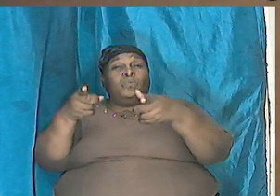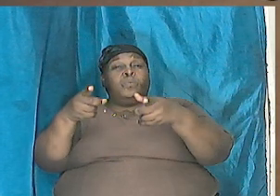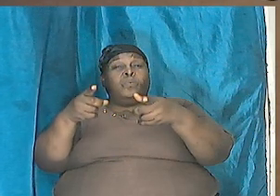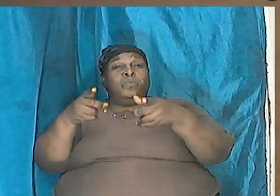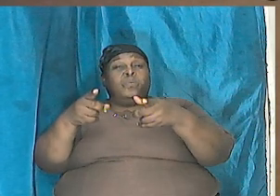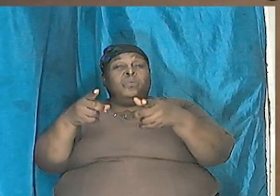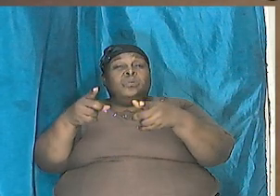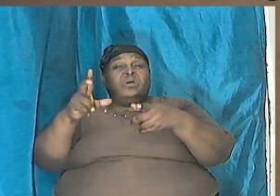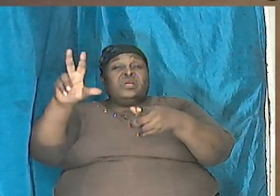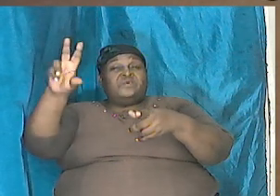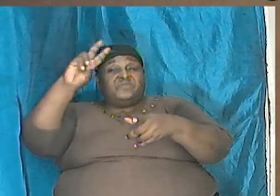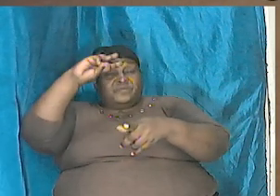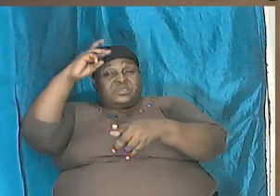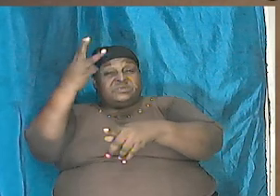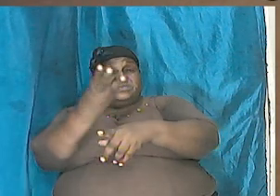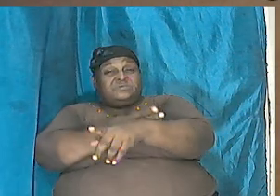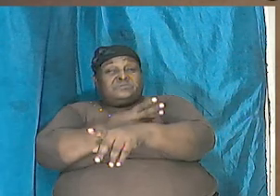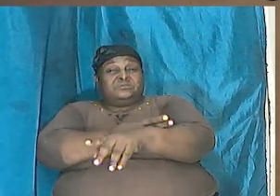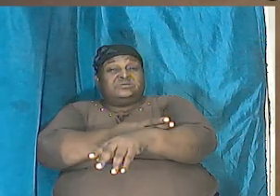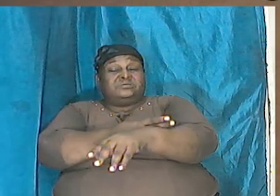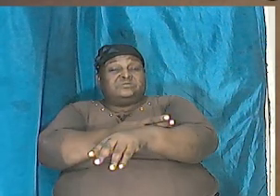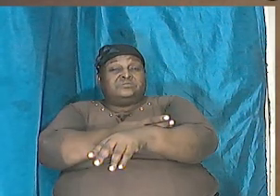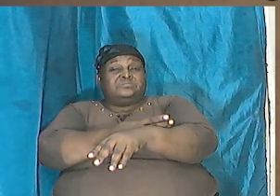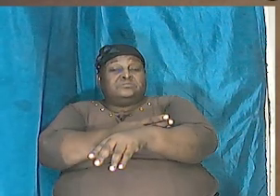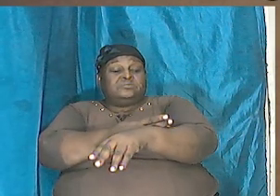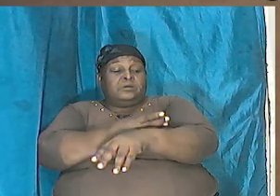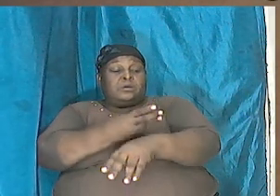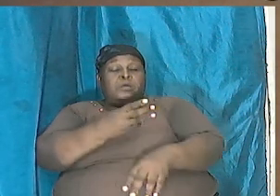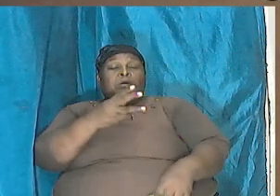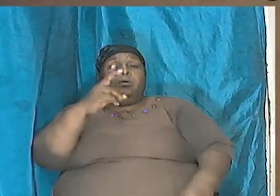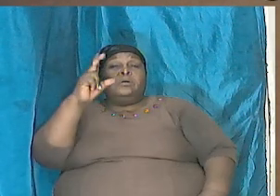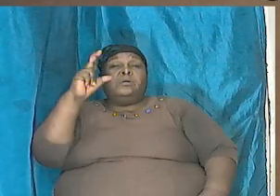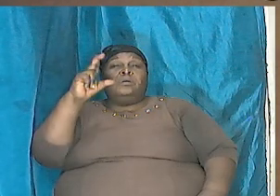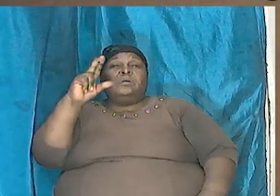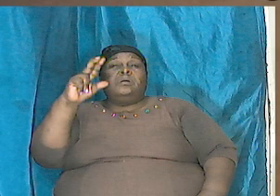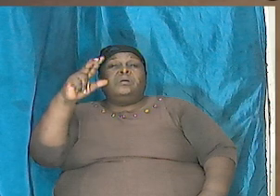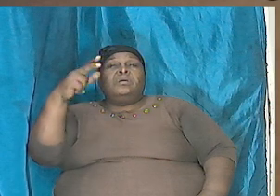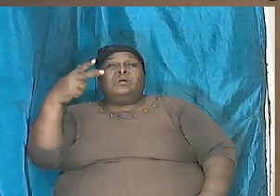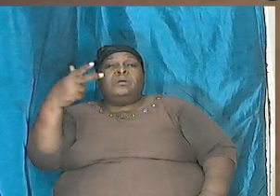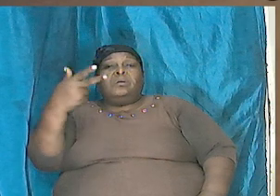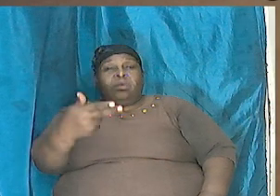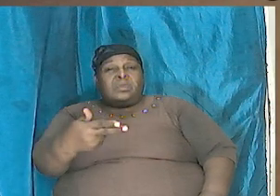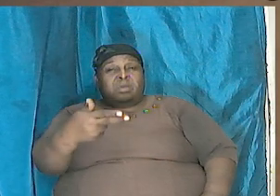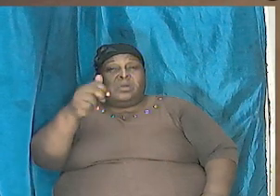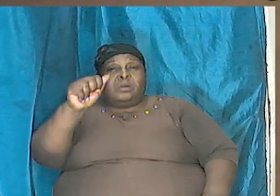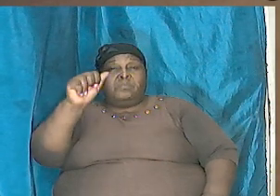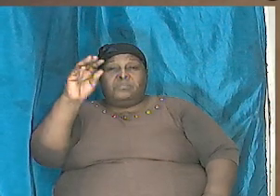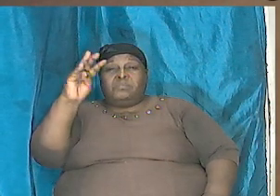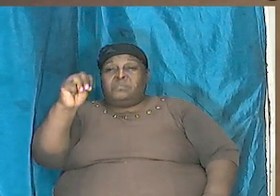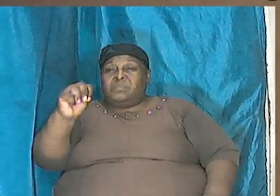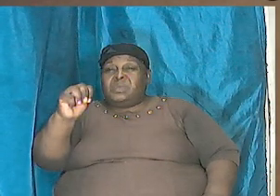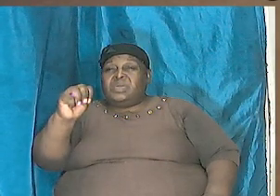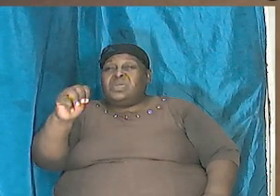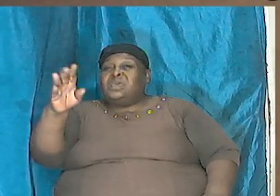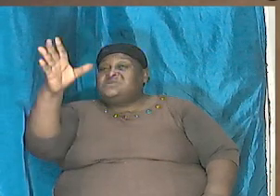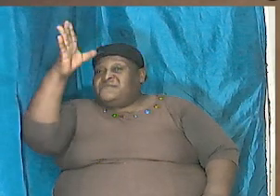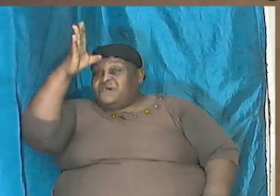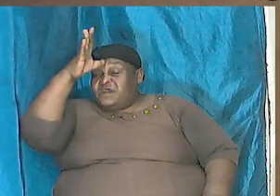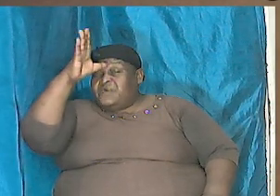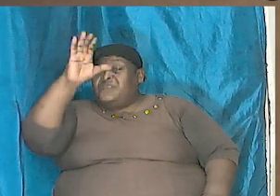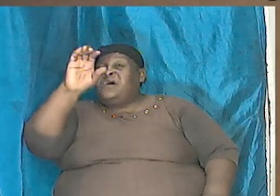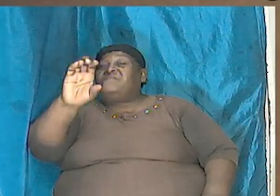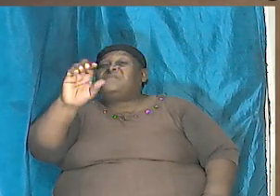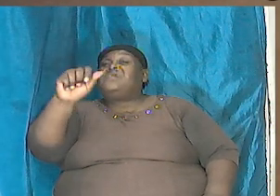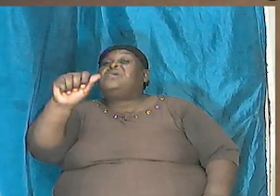Ham and Japheth and Ham is the father of Canaan note that we will come back to that